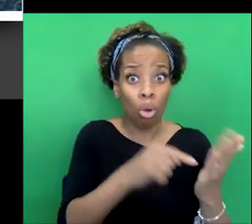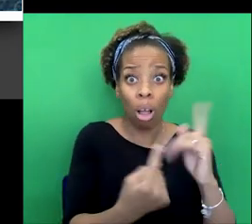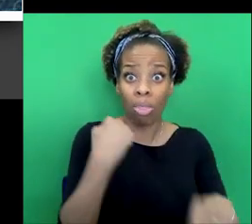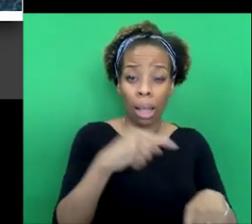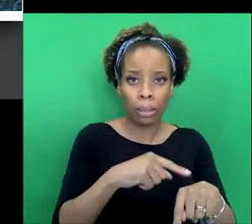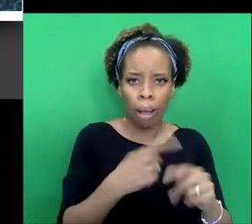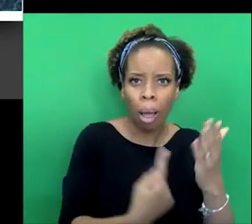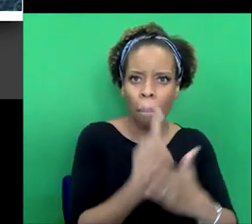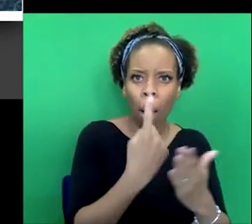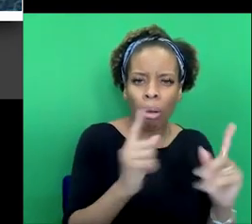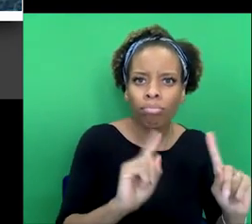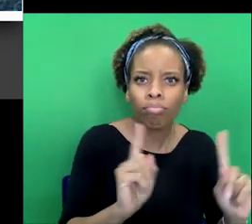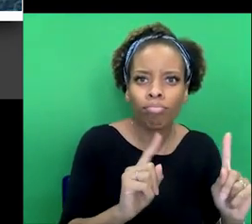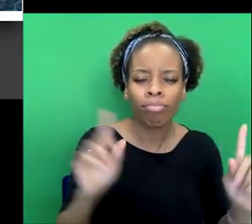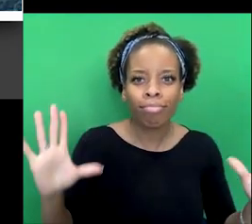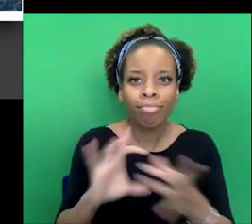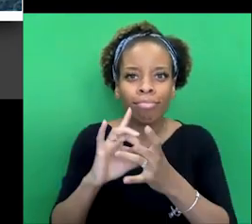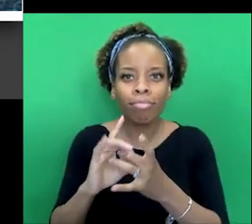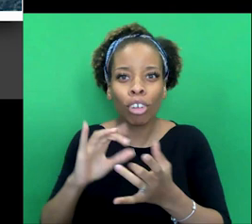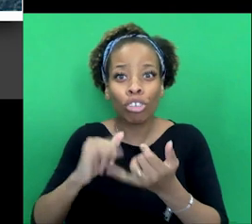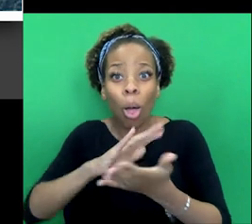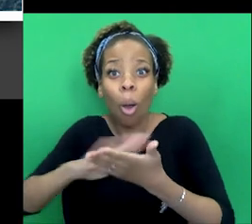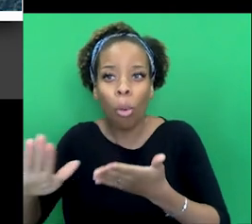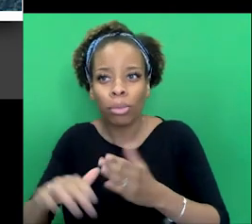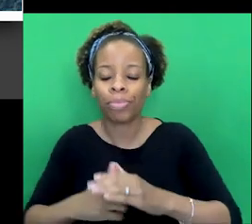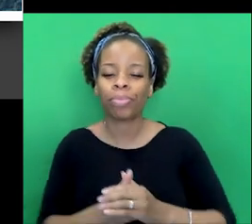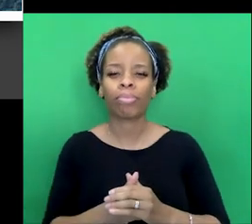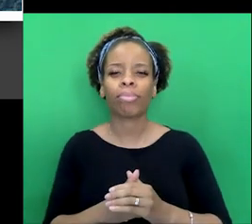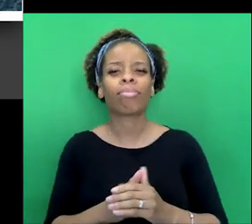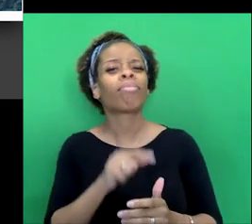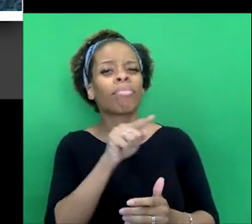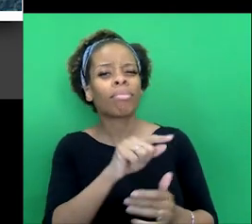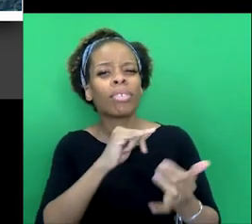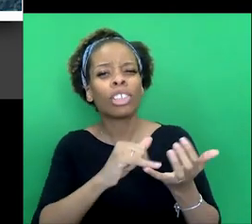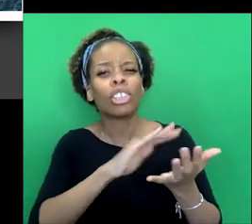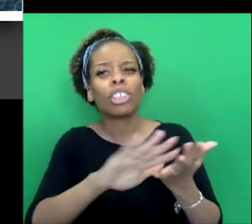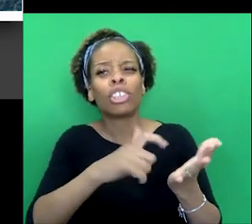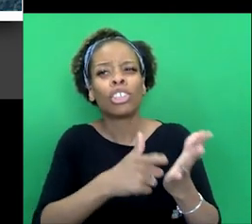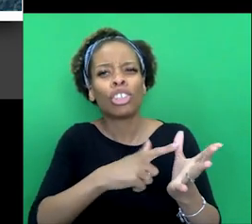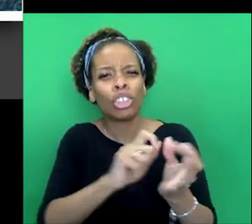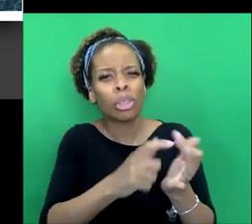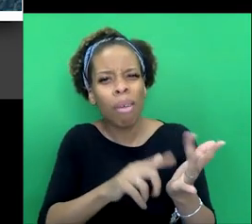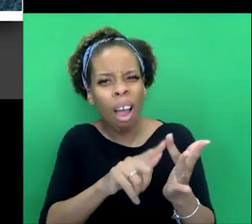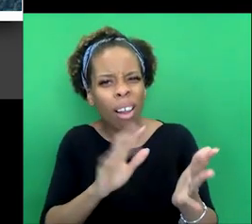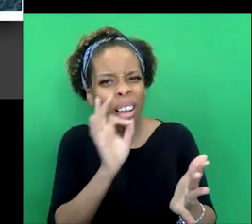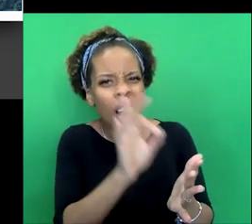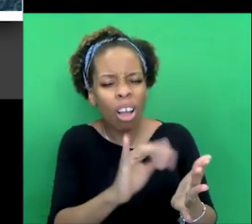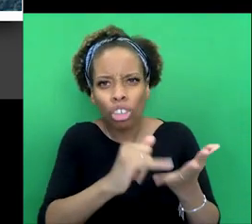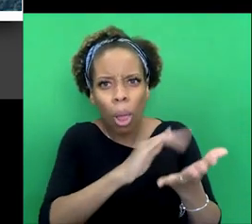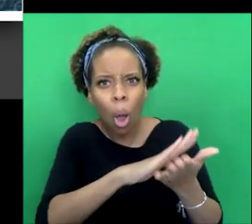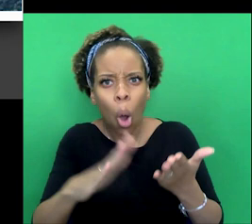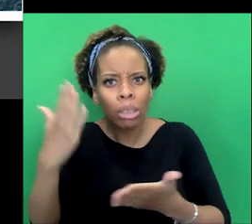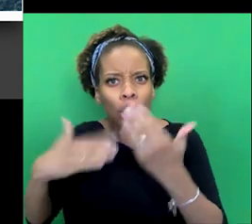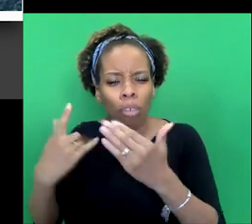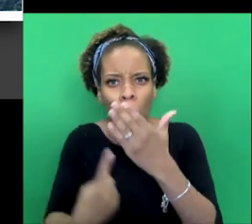were written. So, Shrobani, I think to ask what is Sherlock Holmes' historical moment